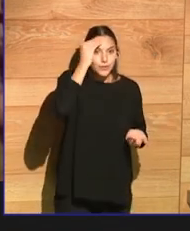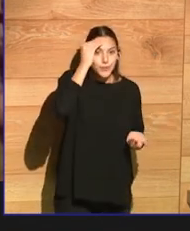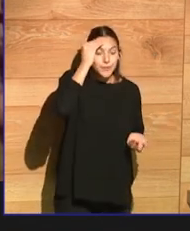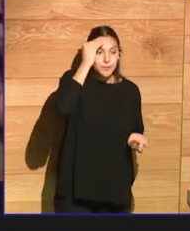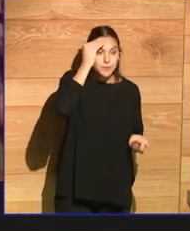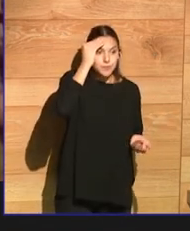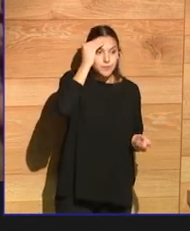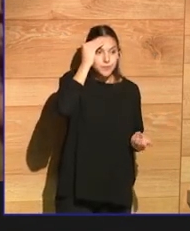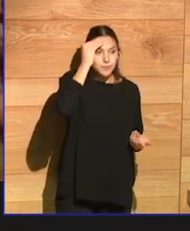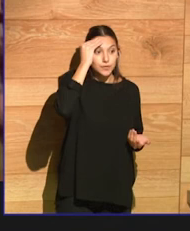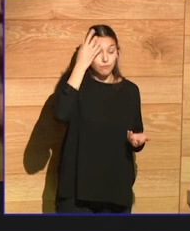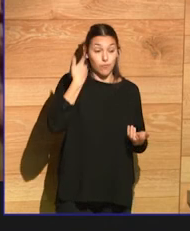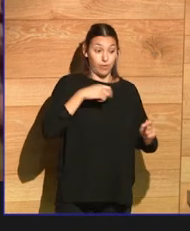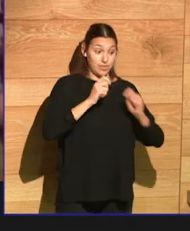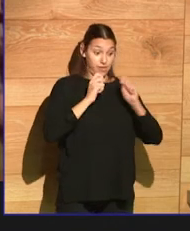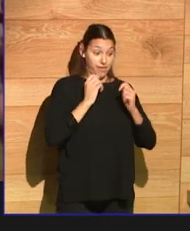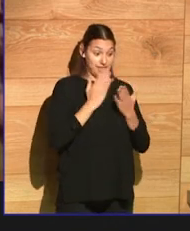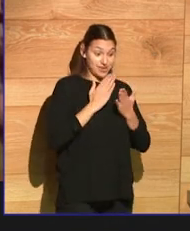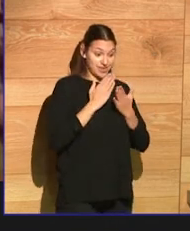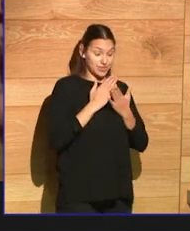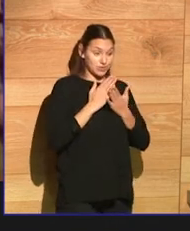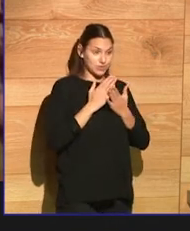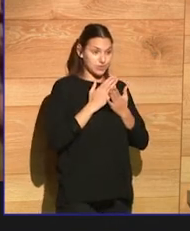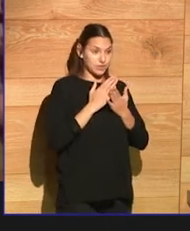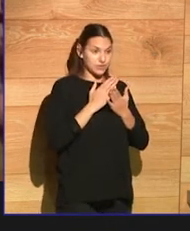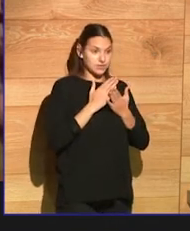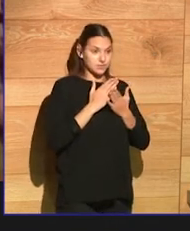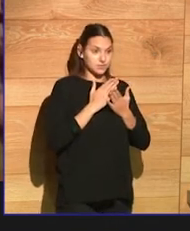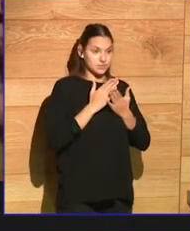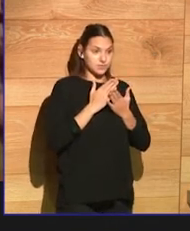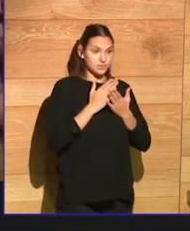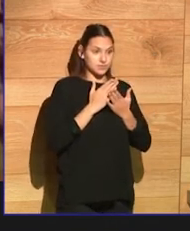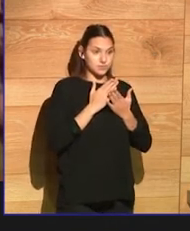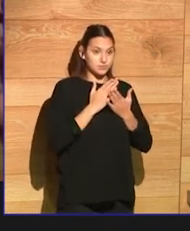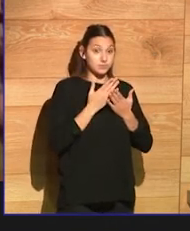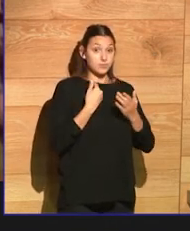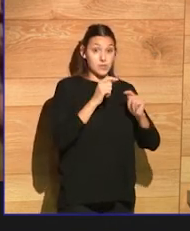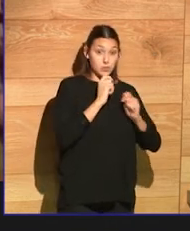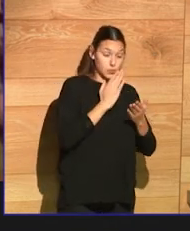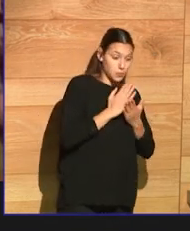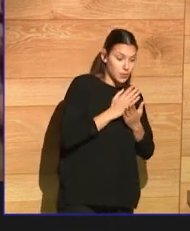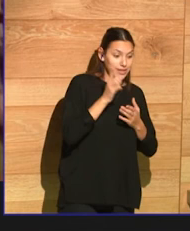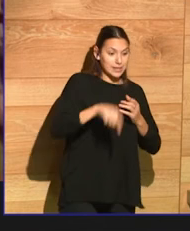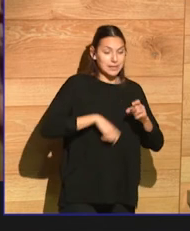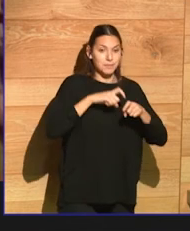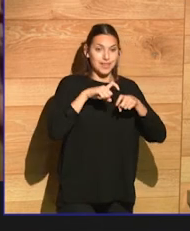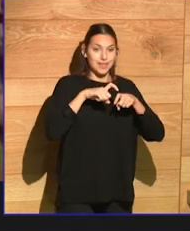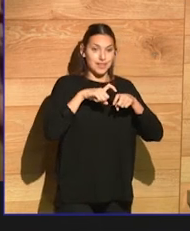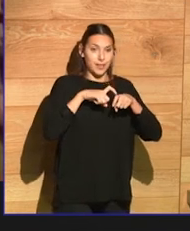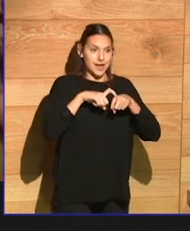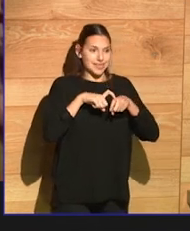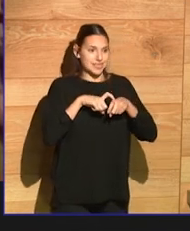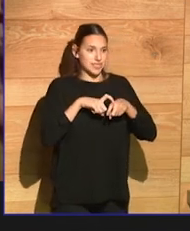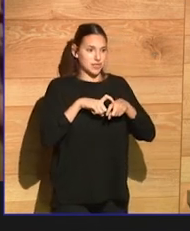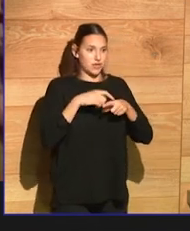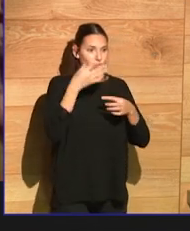also coming from the style of minimalism, which was created by Gordon Lish and taught to my